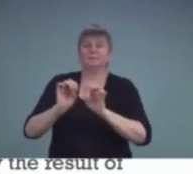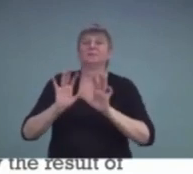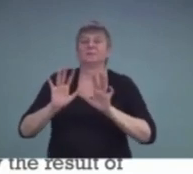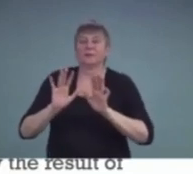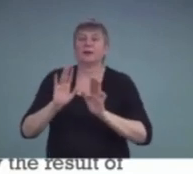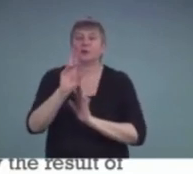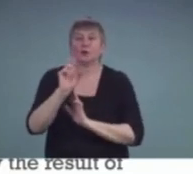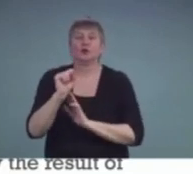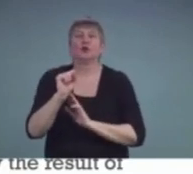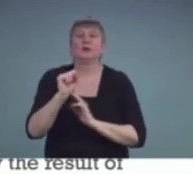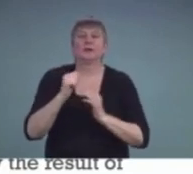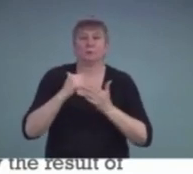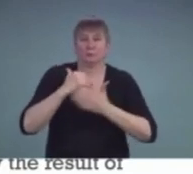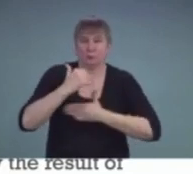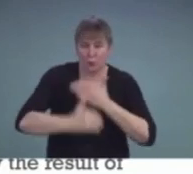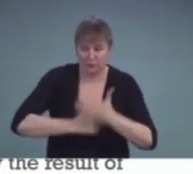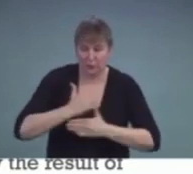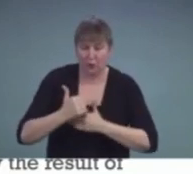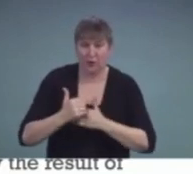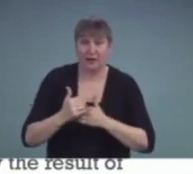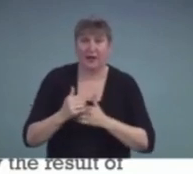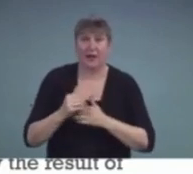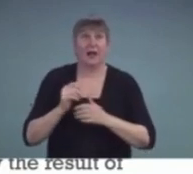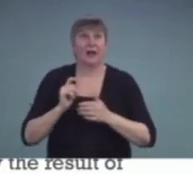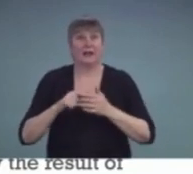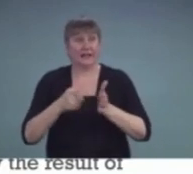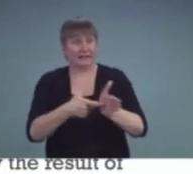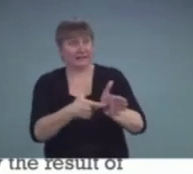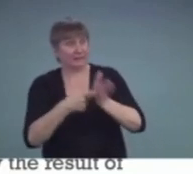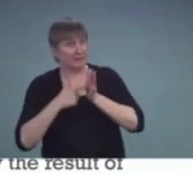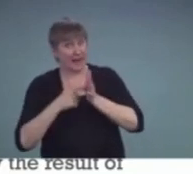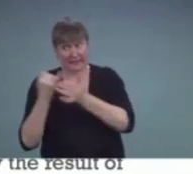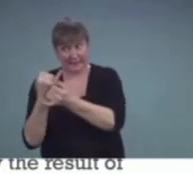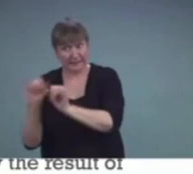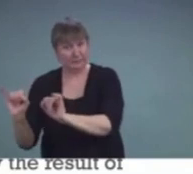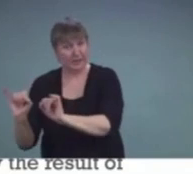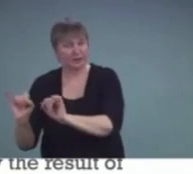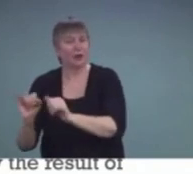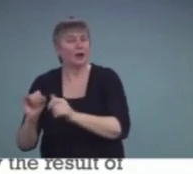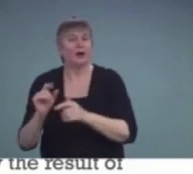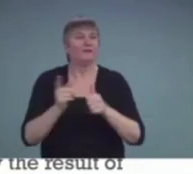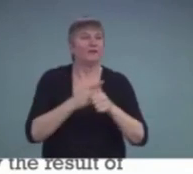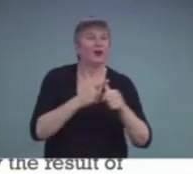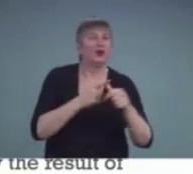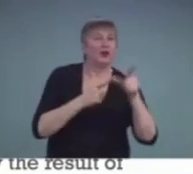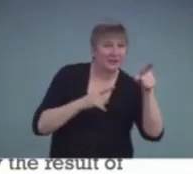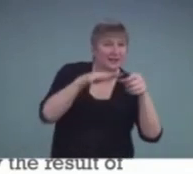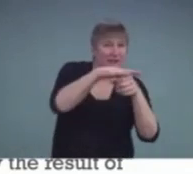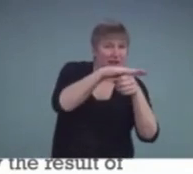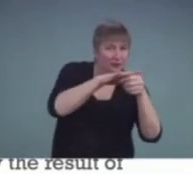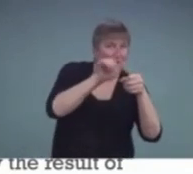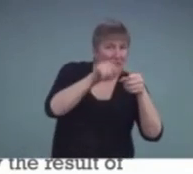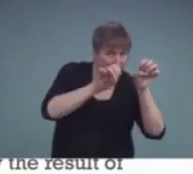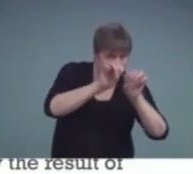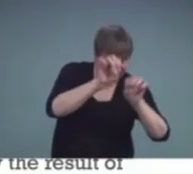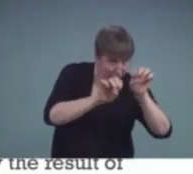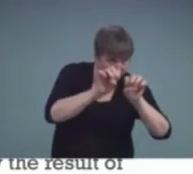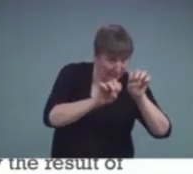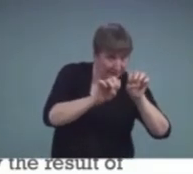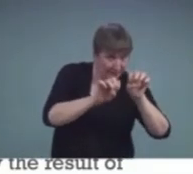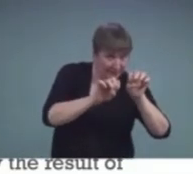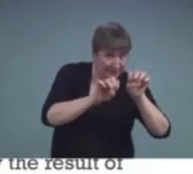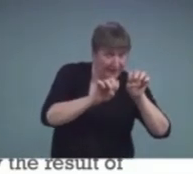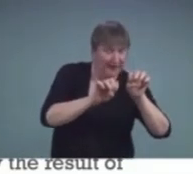.S. is you can't get an independent evaluation unless the district has already done their evaluation so that there's something